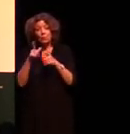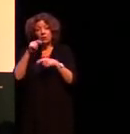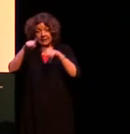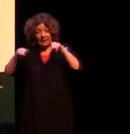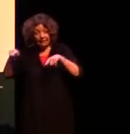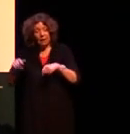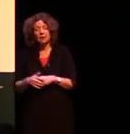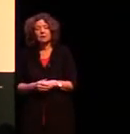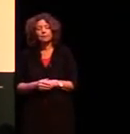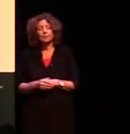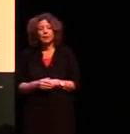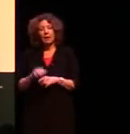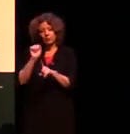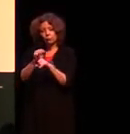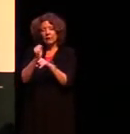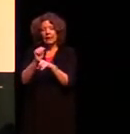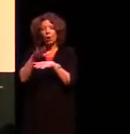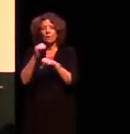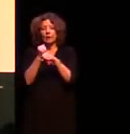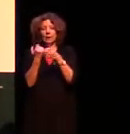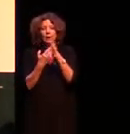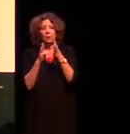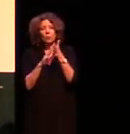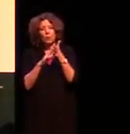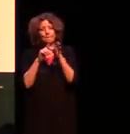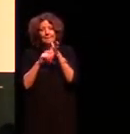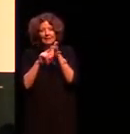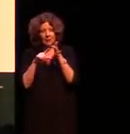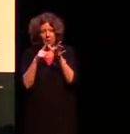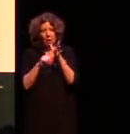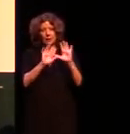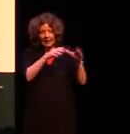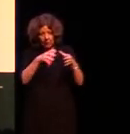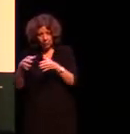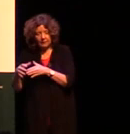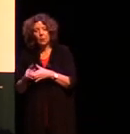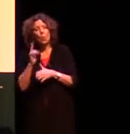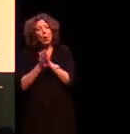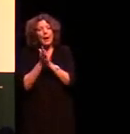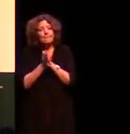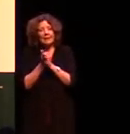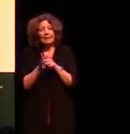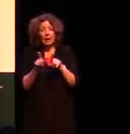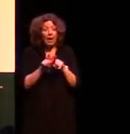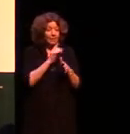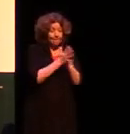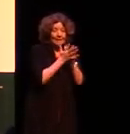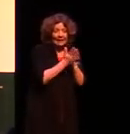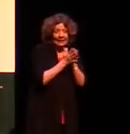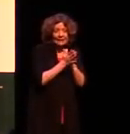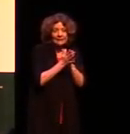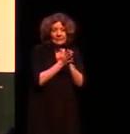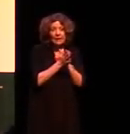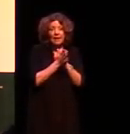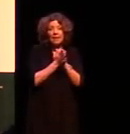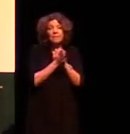differ is in terms of grammatical categories and what I mean by that is the meanings that the